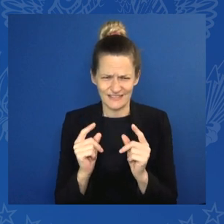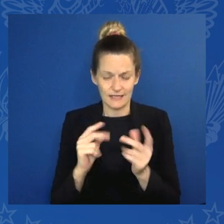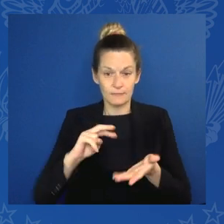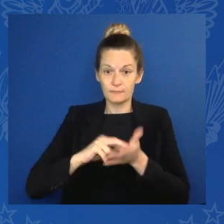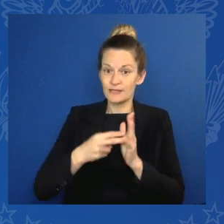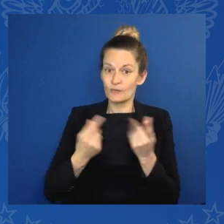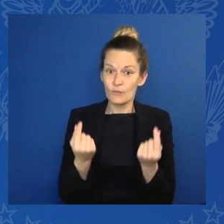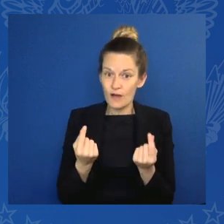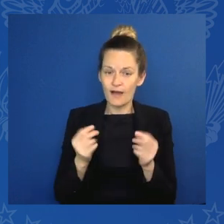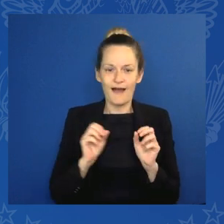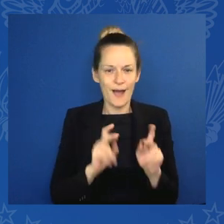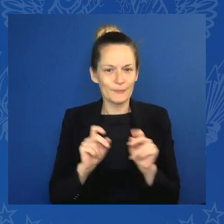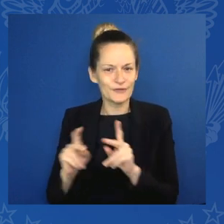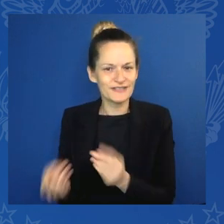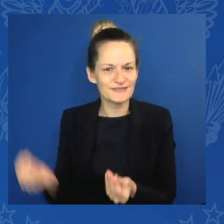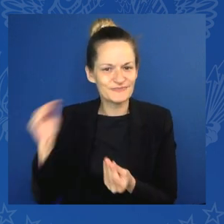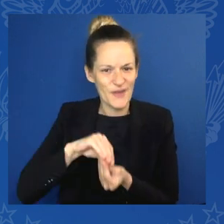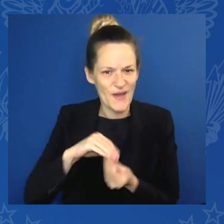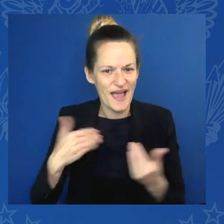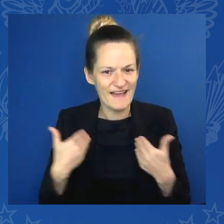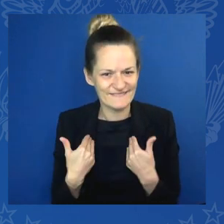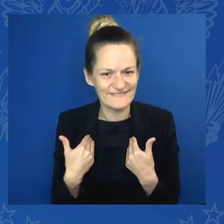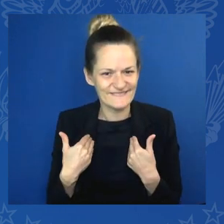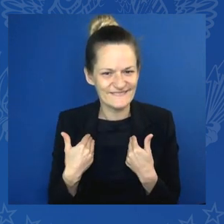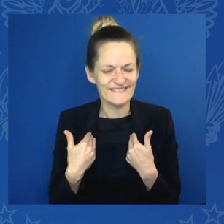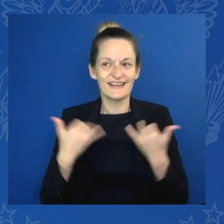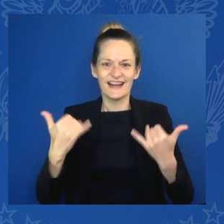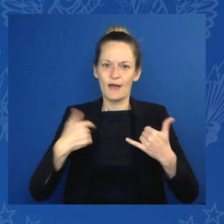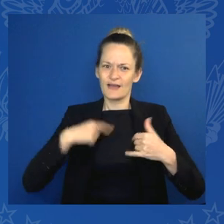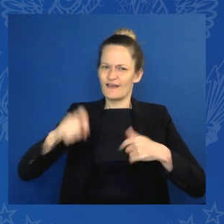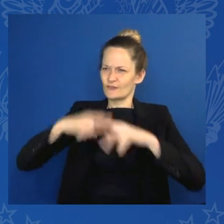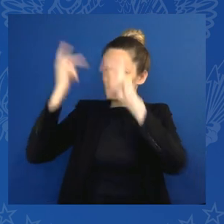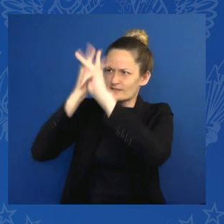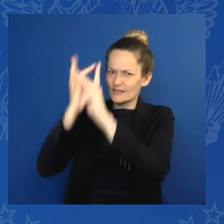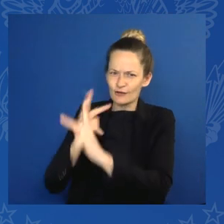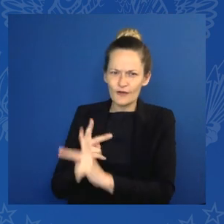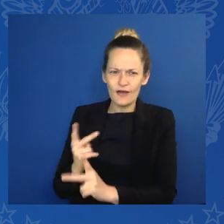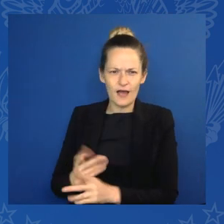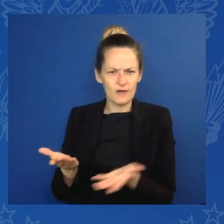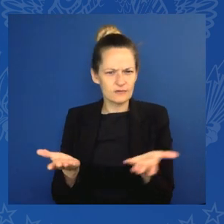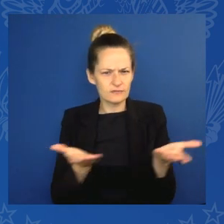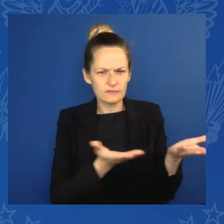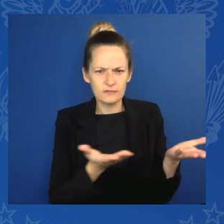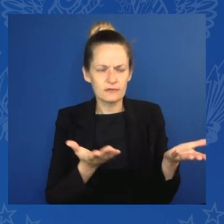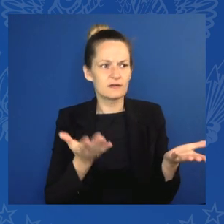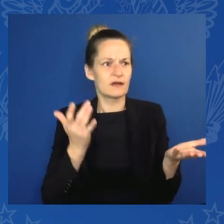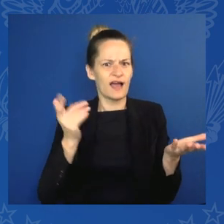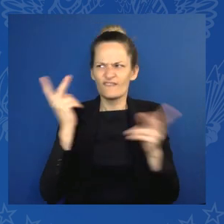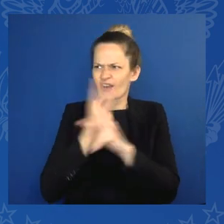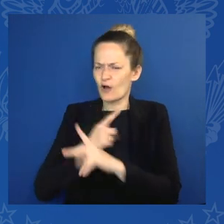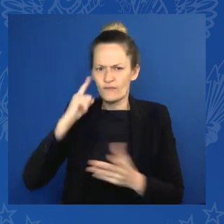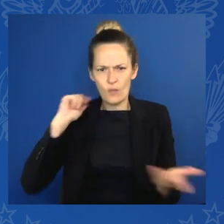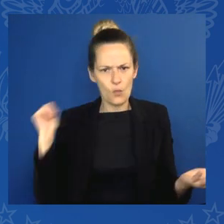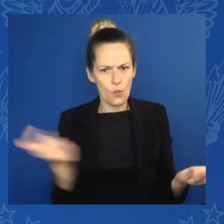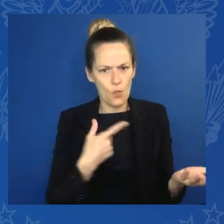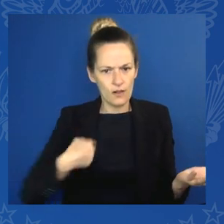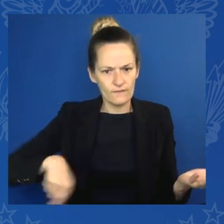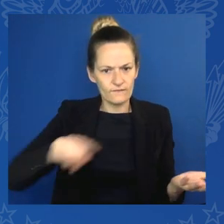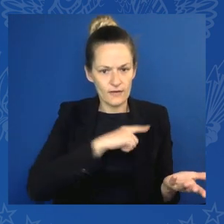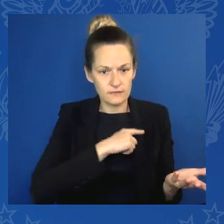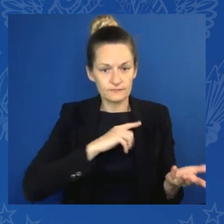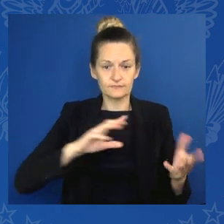that impact on all of us, managing global energy needs, taking on the climate crisis,